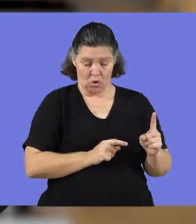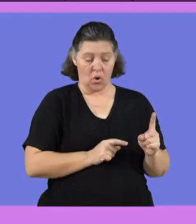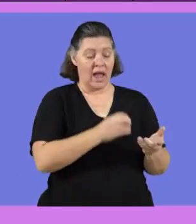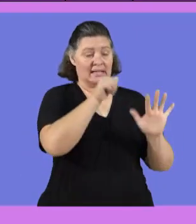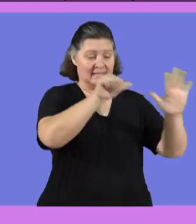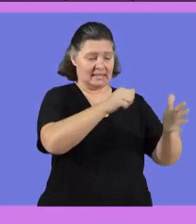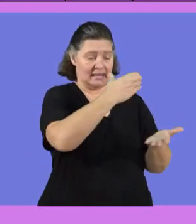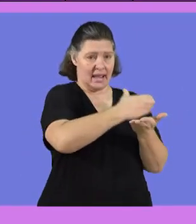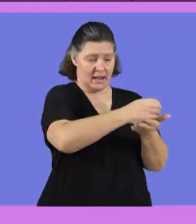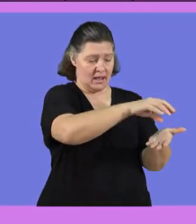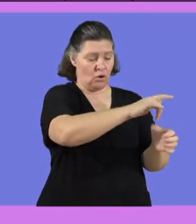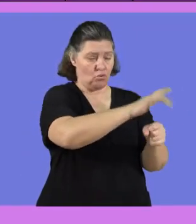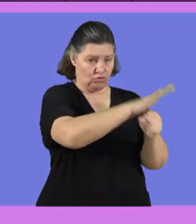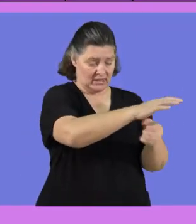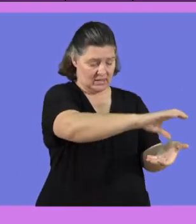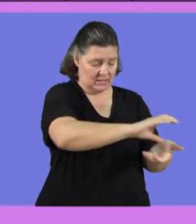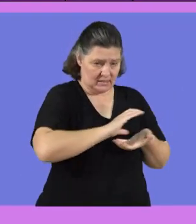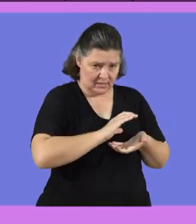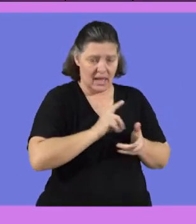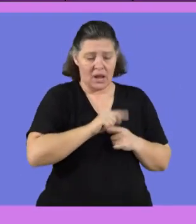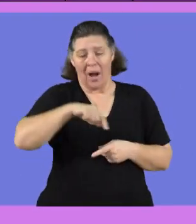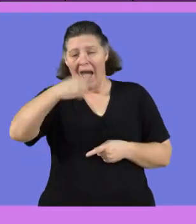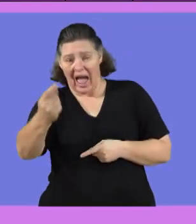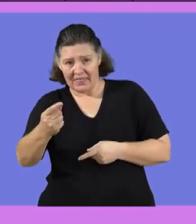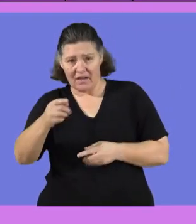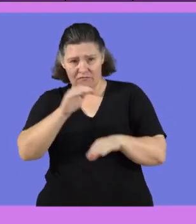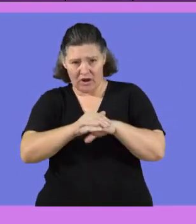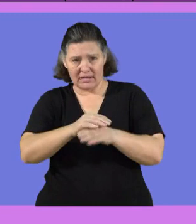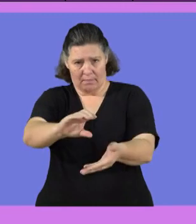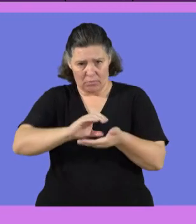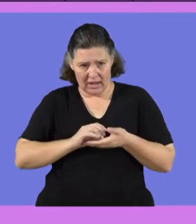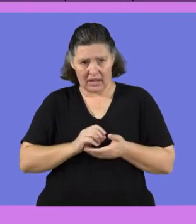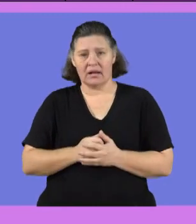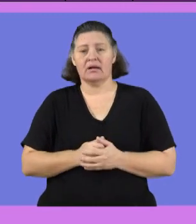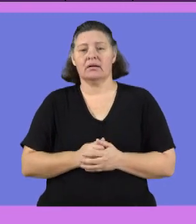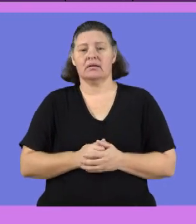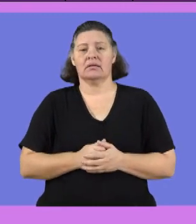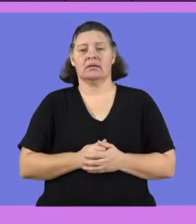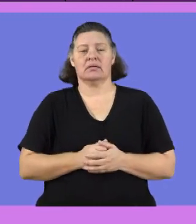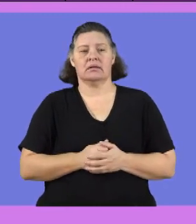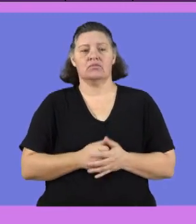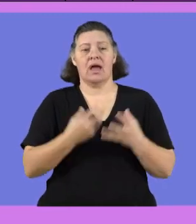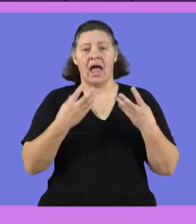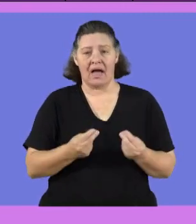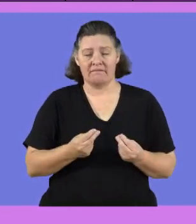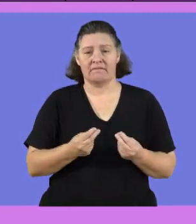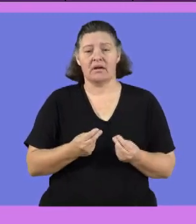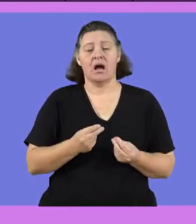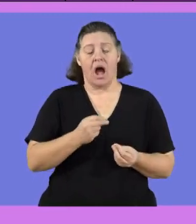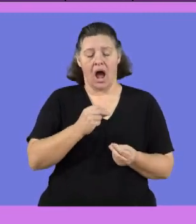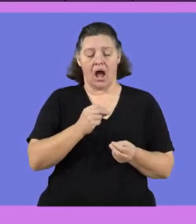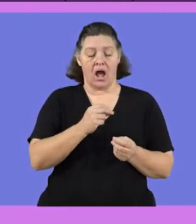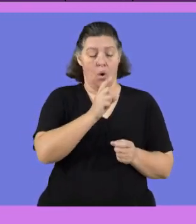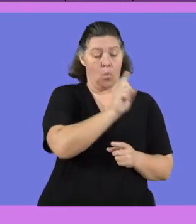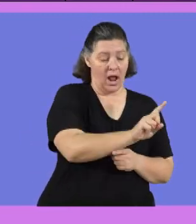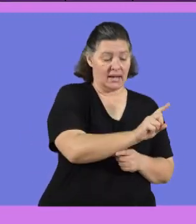six, now if he's joined by another friend who's bringing six, we will have 12 cans. And then if they are having